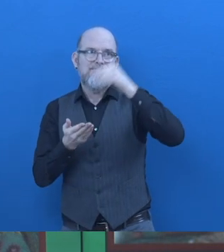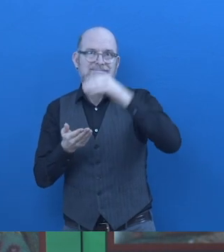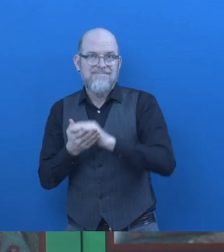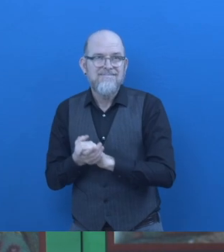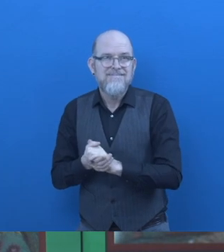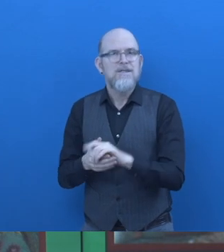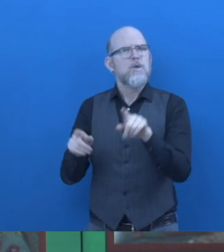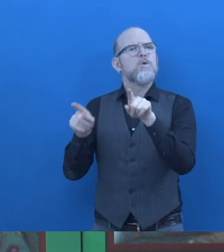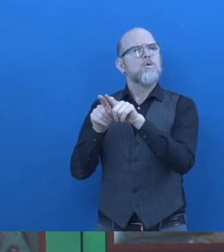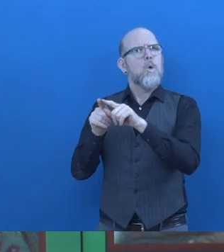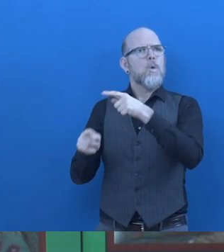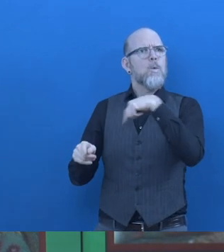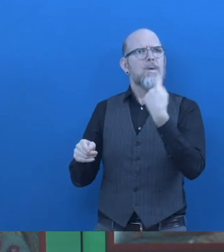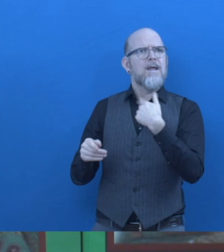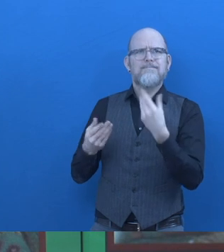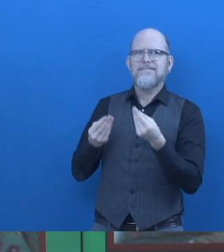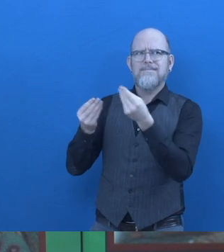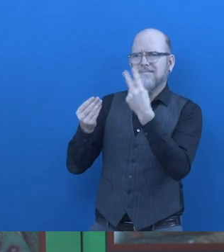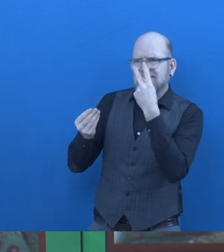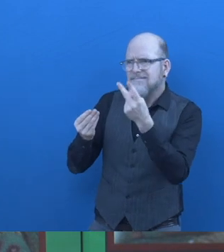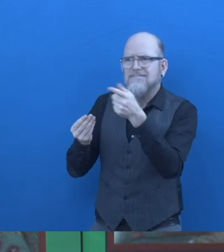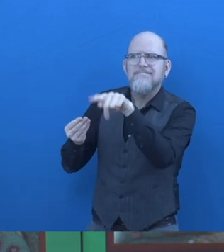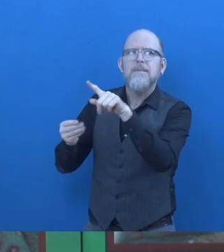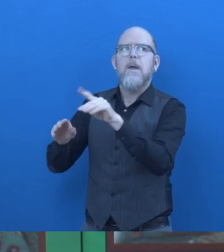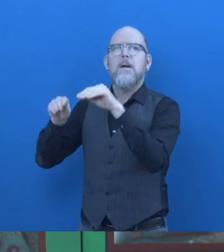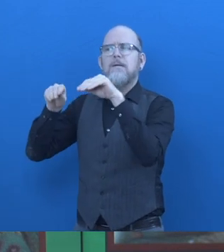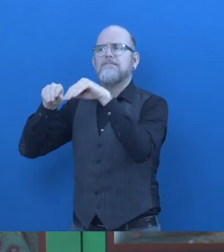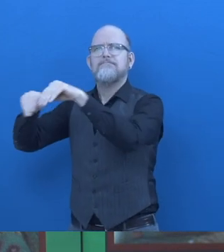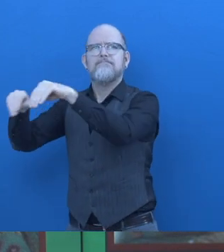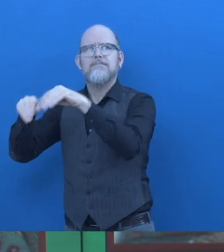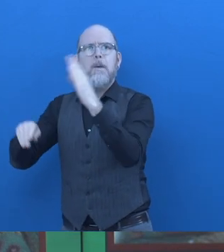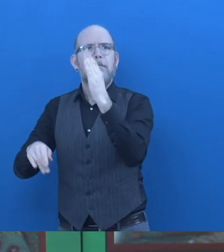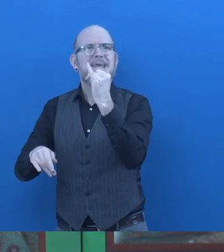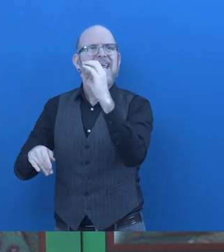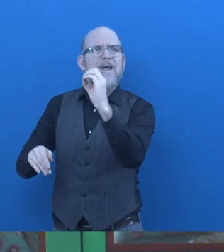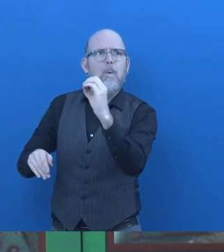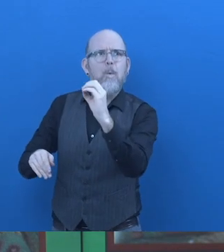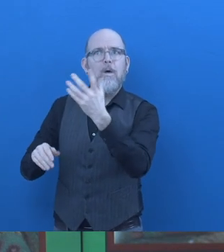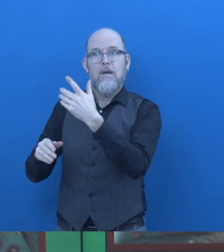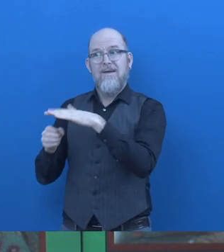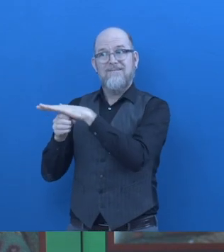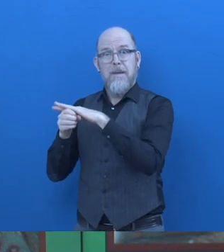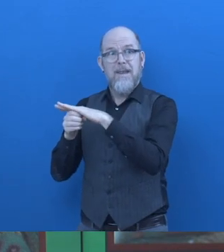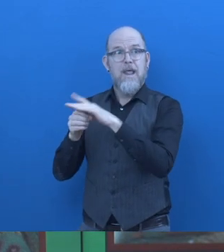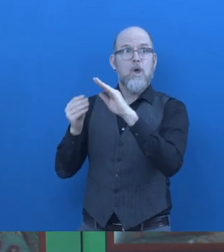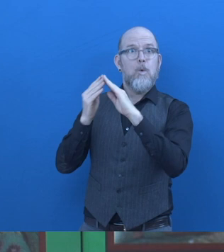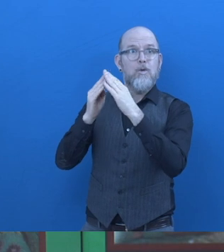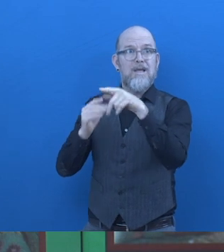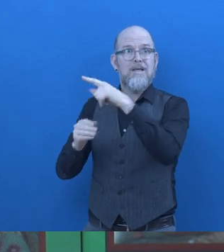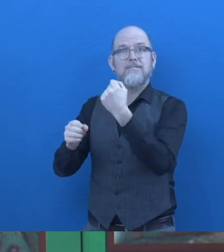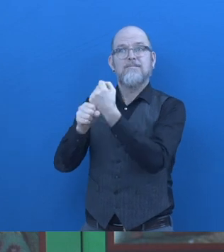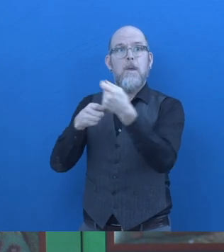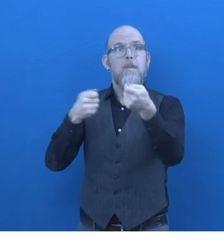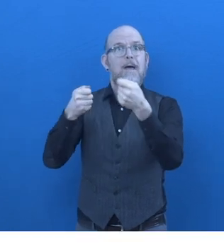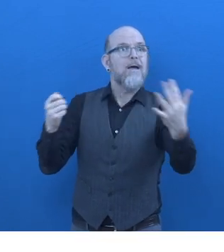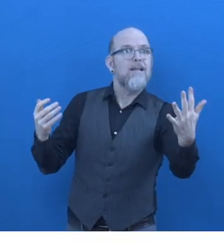moreover here we are really engaged for the organic business where the family, community and the market